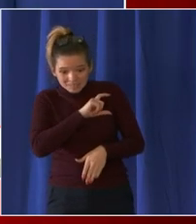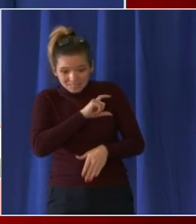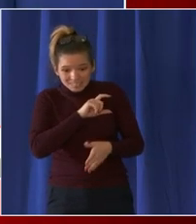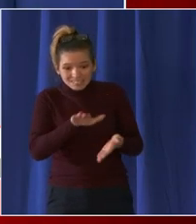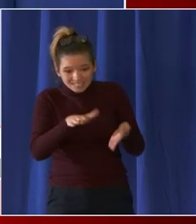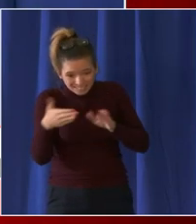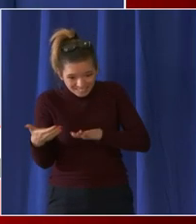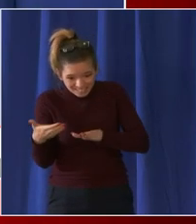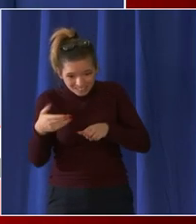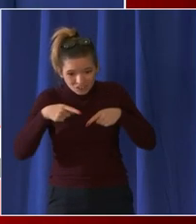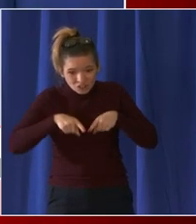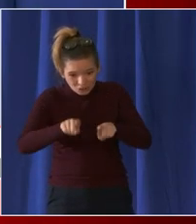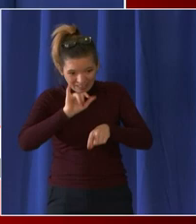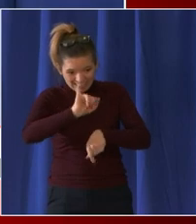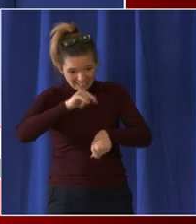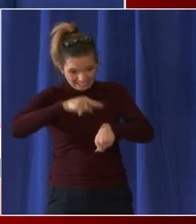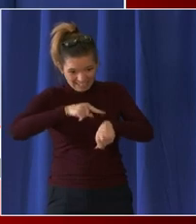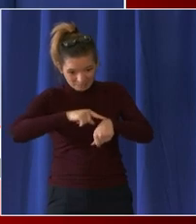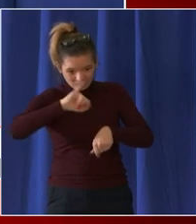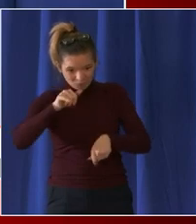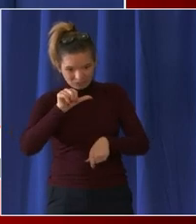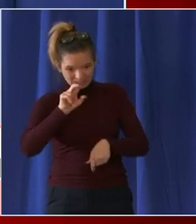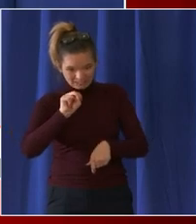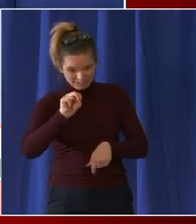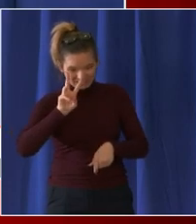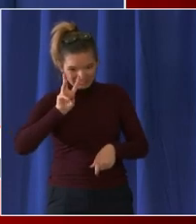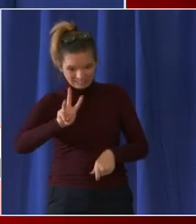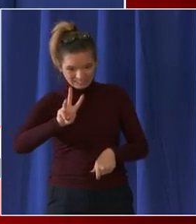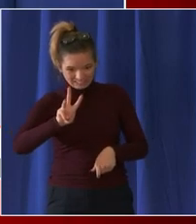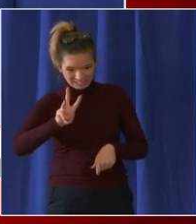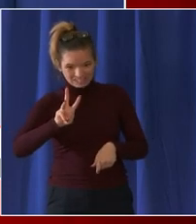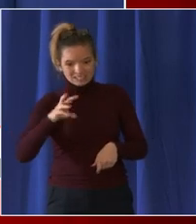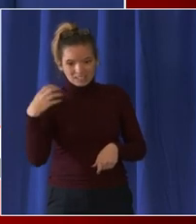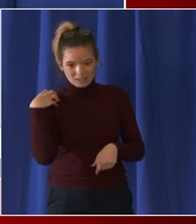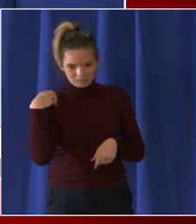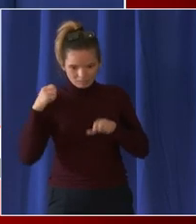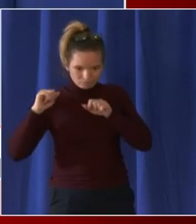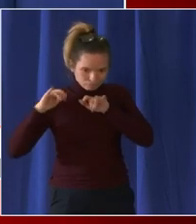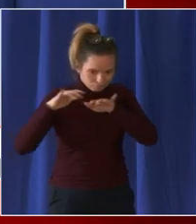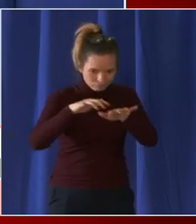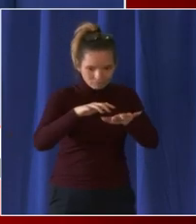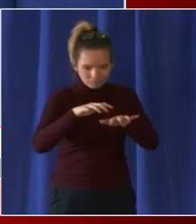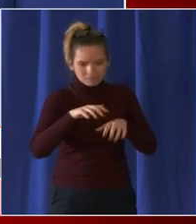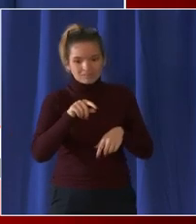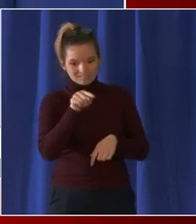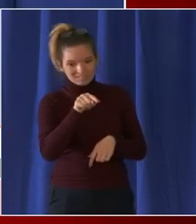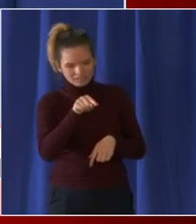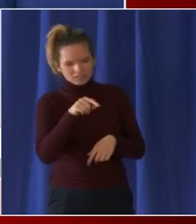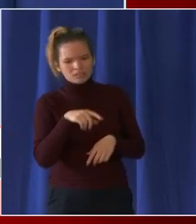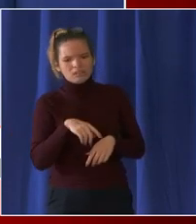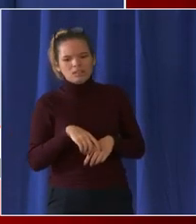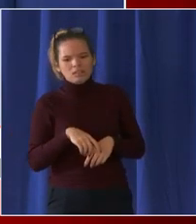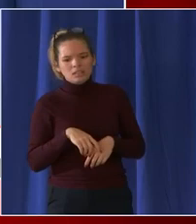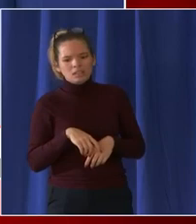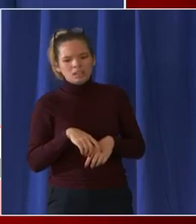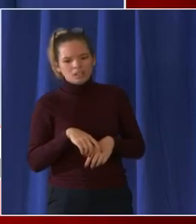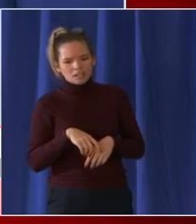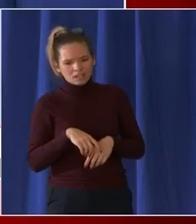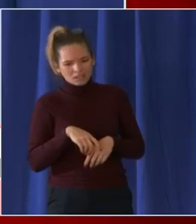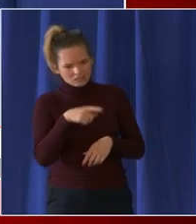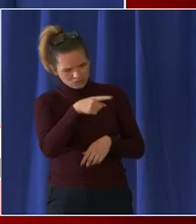deaths to what degree could you share some of your thoughts feelings as you were going through that that day one year ago